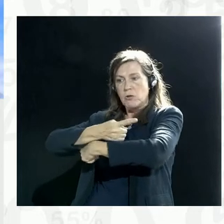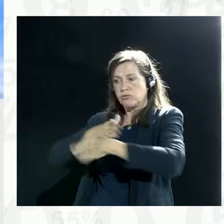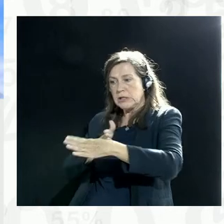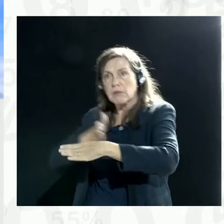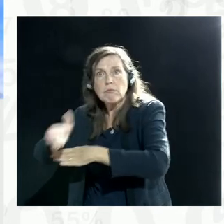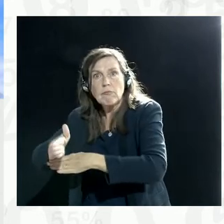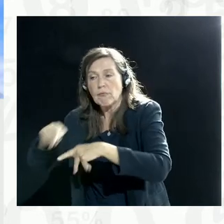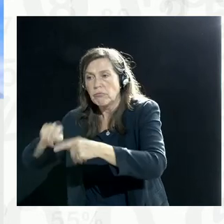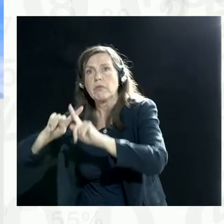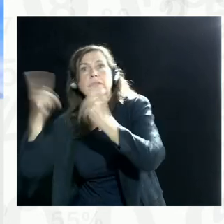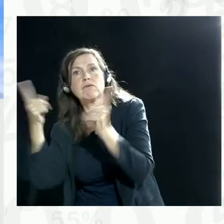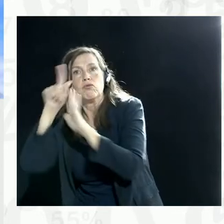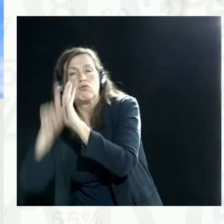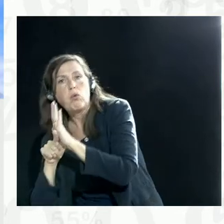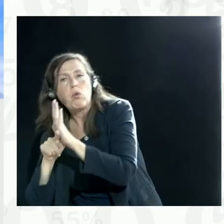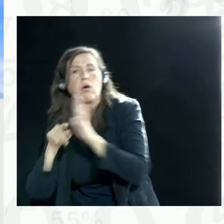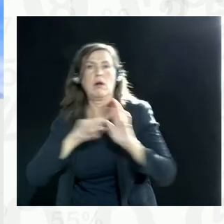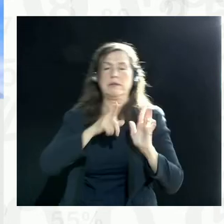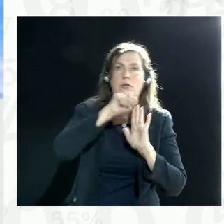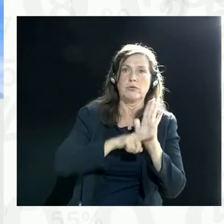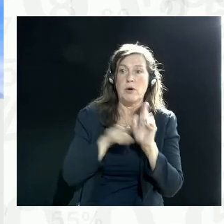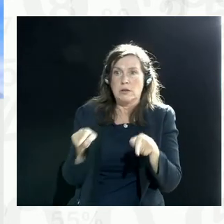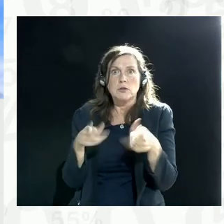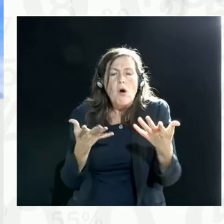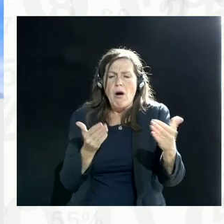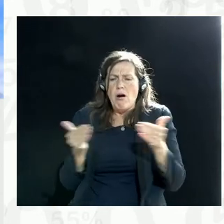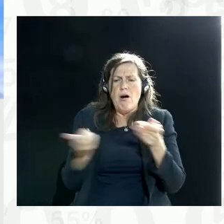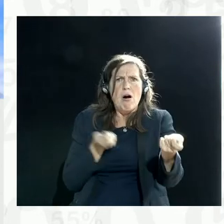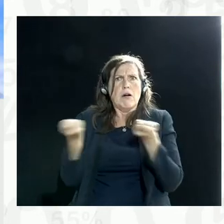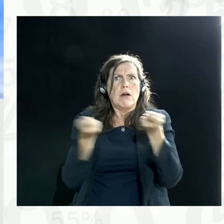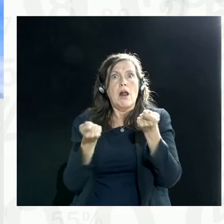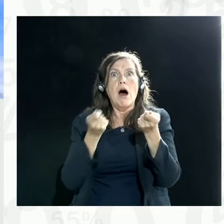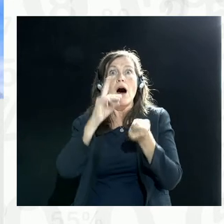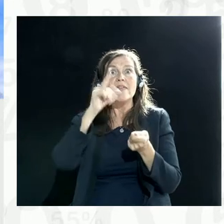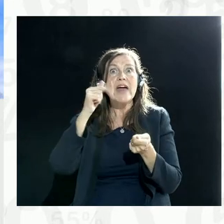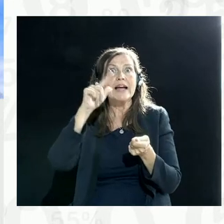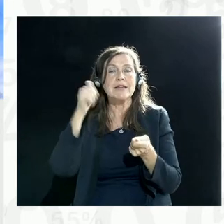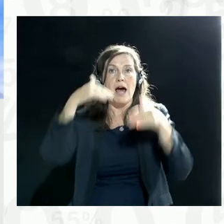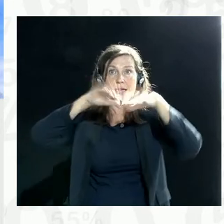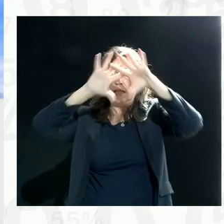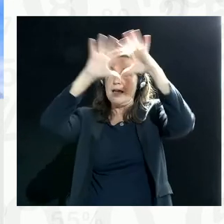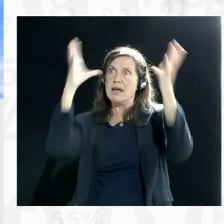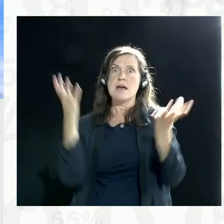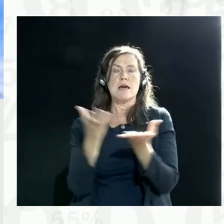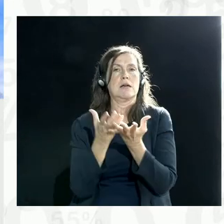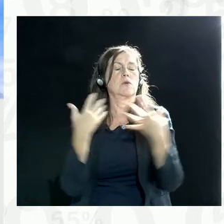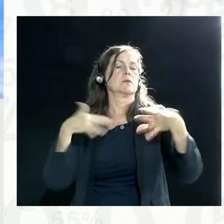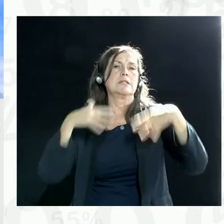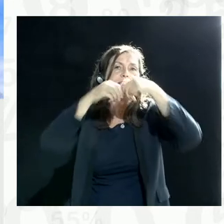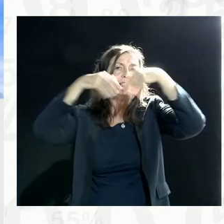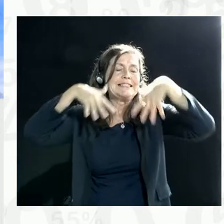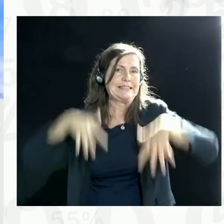data and to data governance within data ecosystems. So, I wanted to then move to